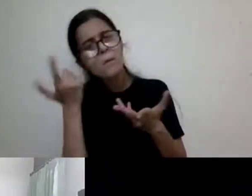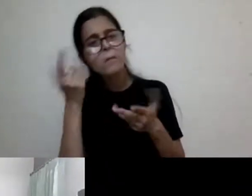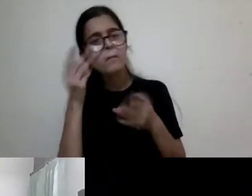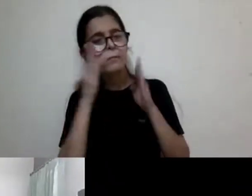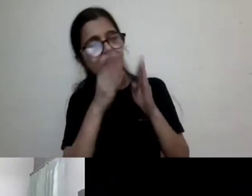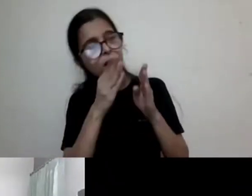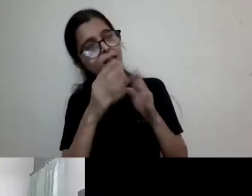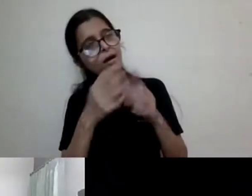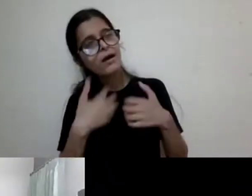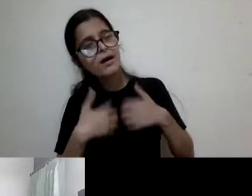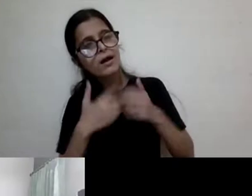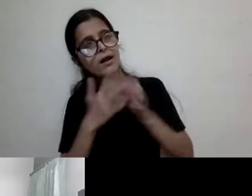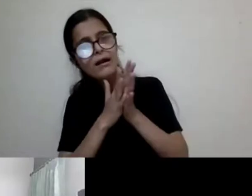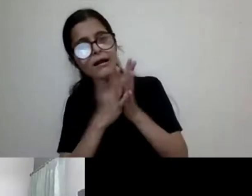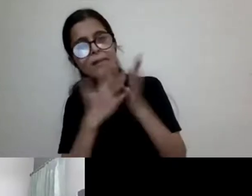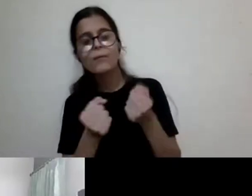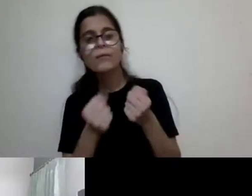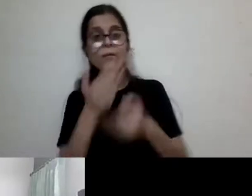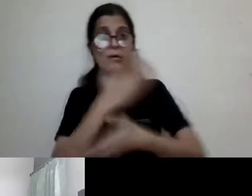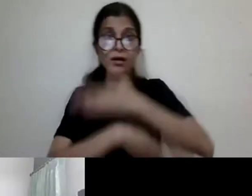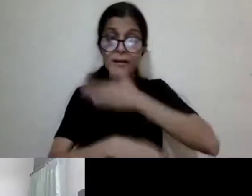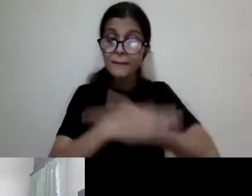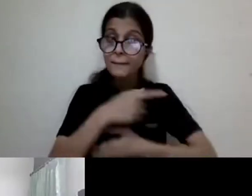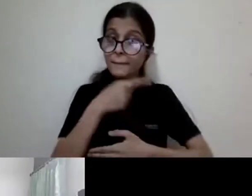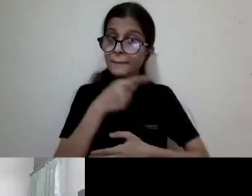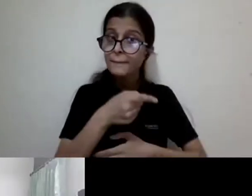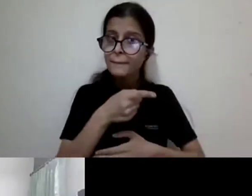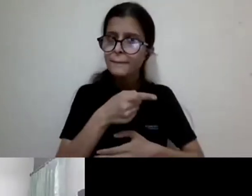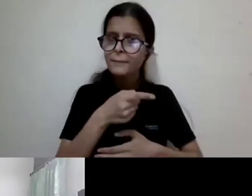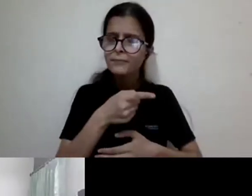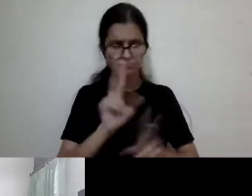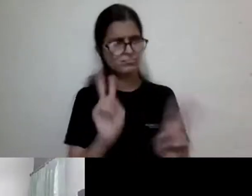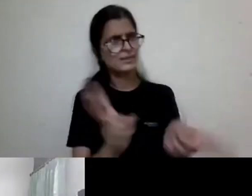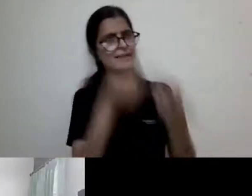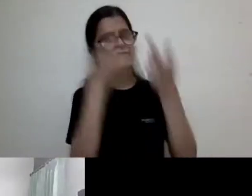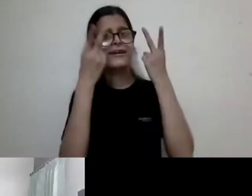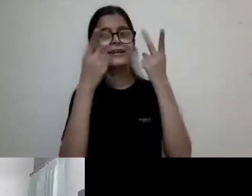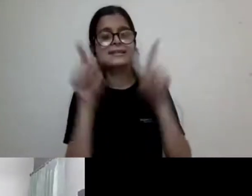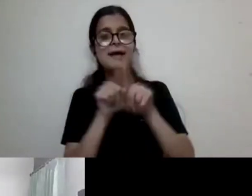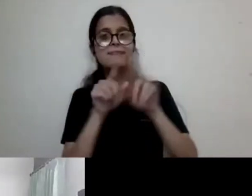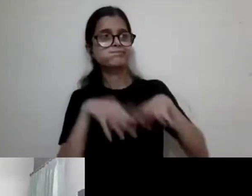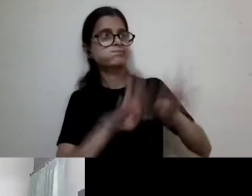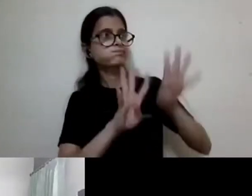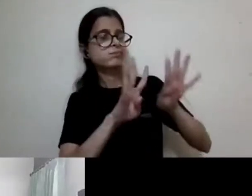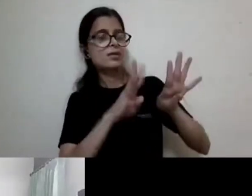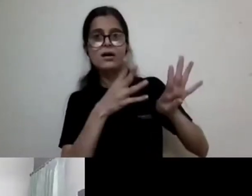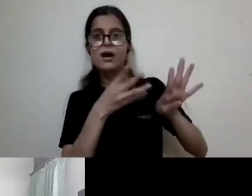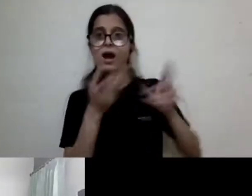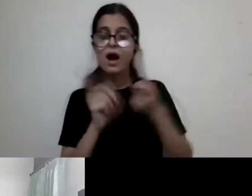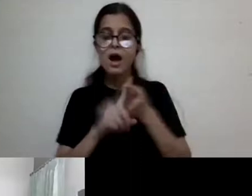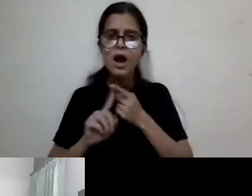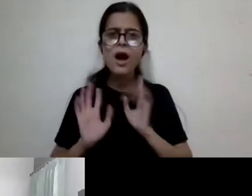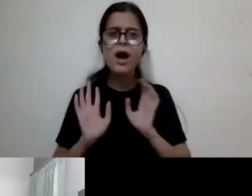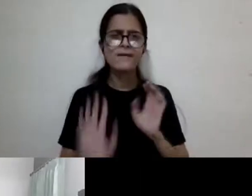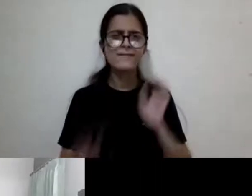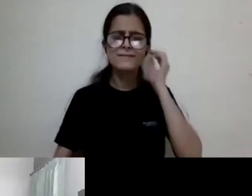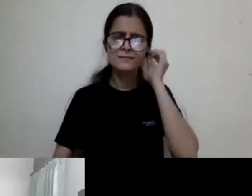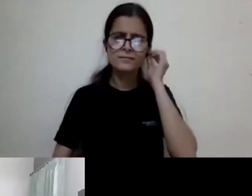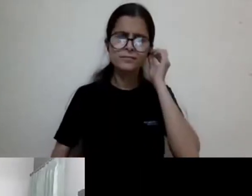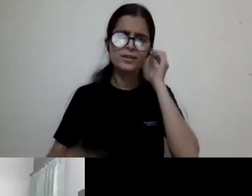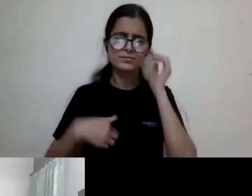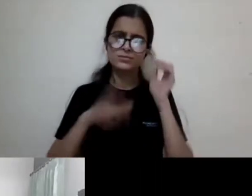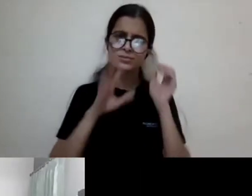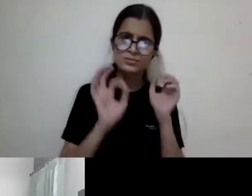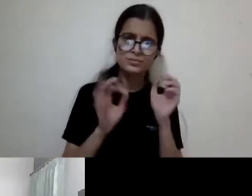in disability, it could be that, but it's also obviously very different as well. I'm not sure that I'm doing a good job of explaining it. Cause this